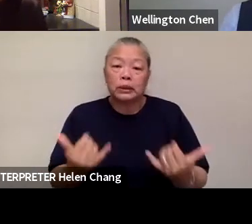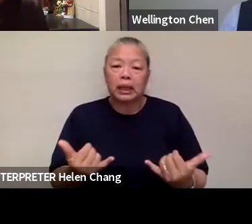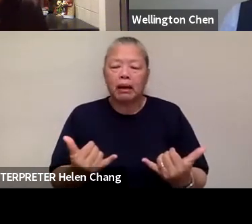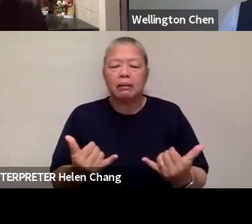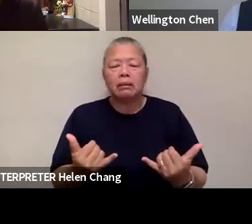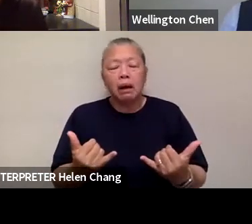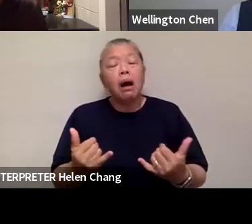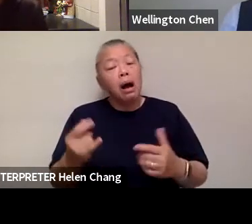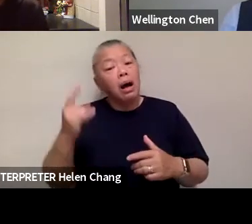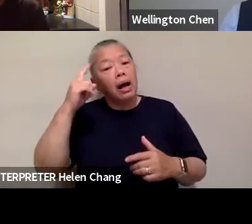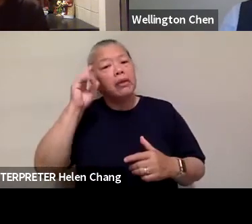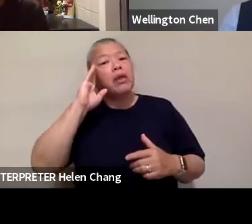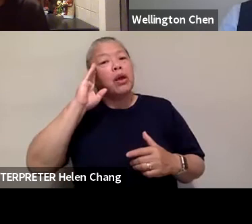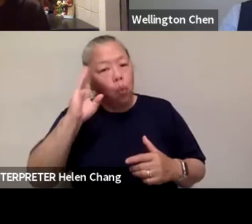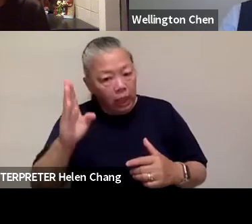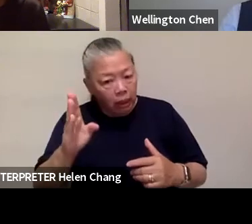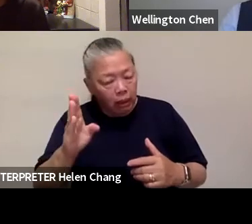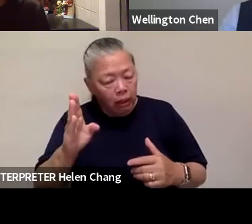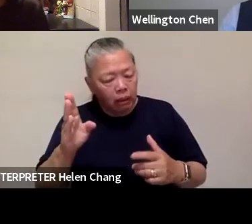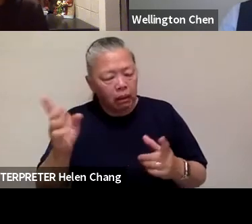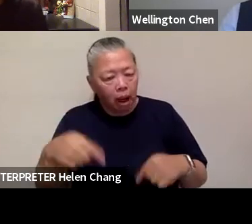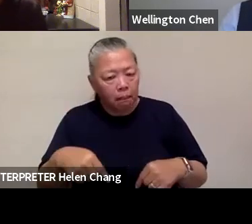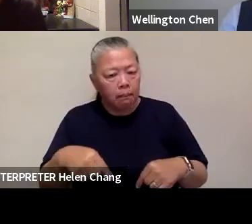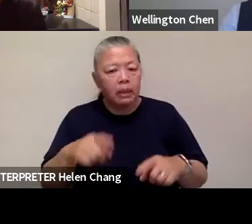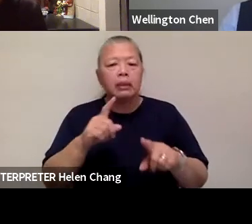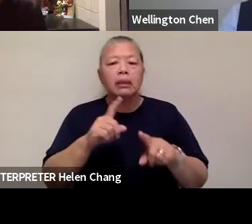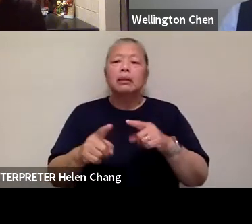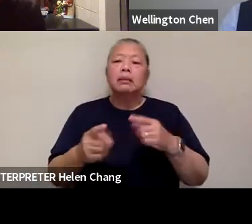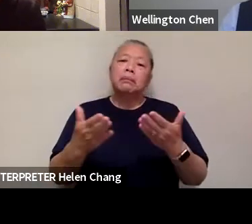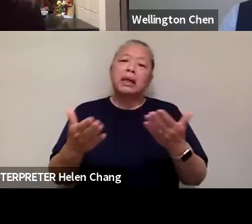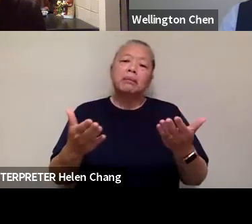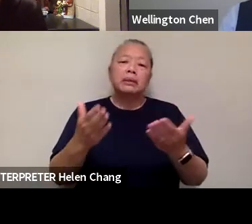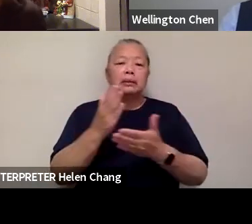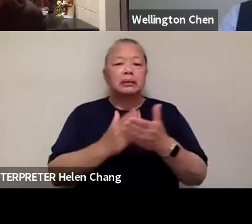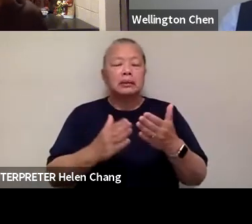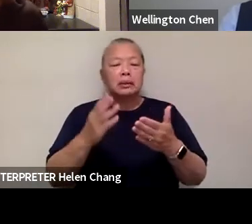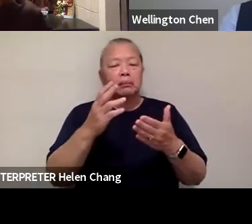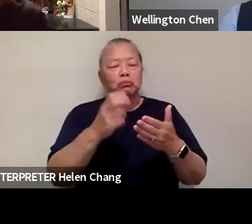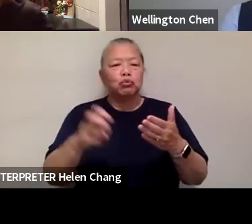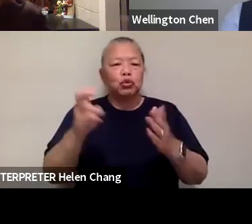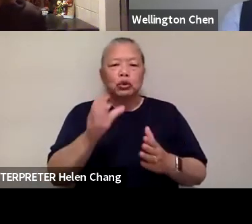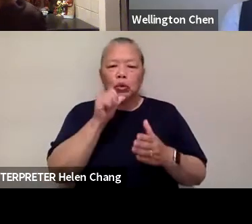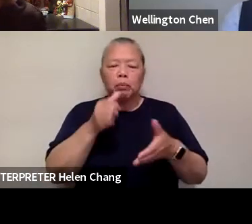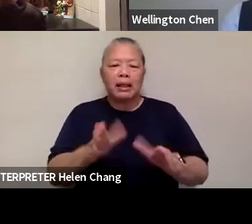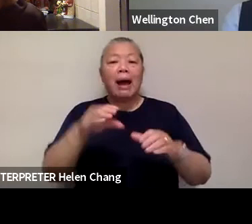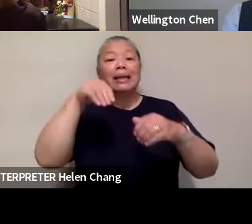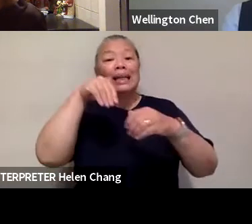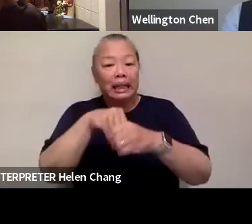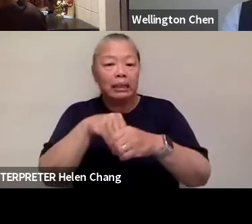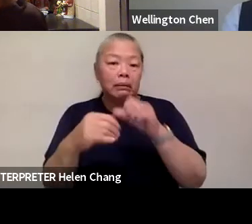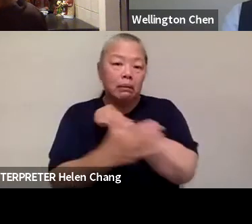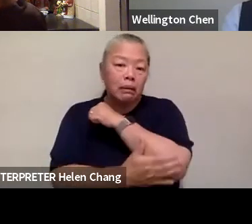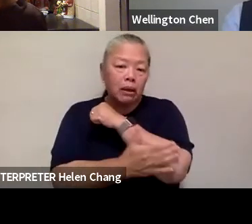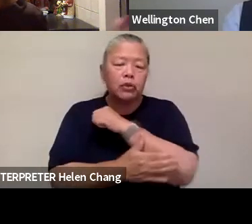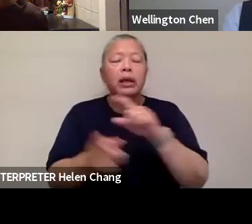perhaps European tourists and Asian tourists won't be allowed back into the country soon, but at least American tourists are coming